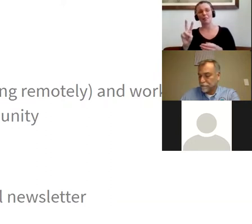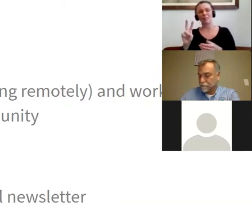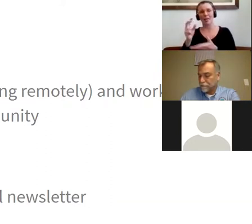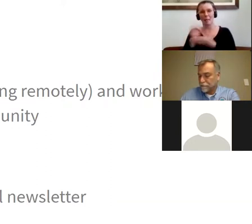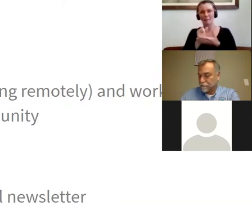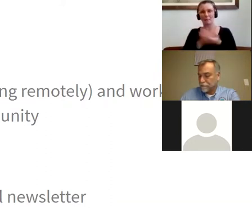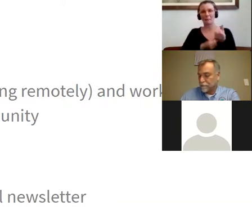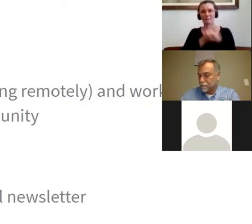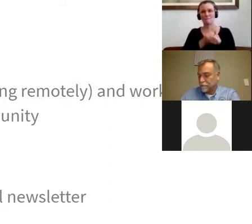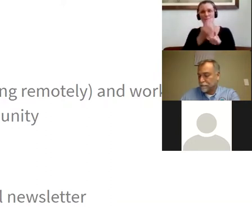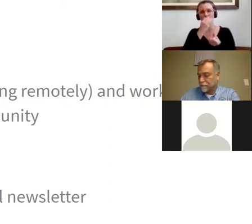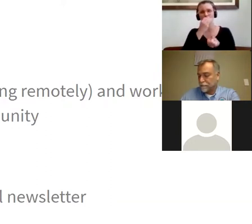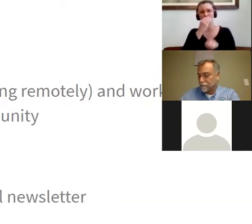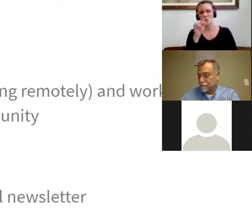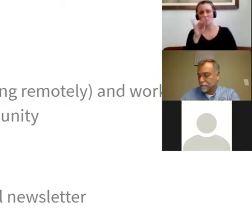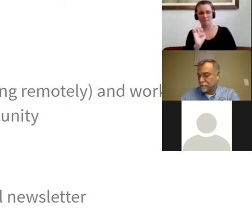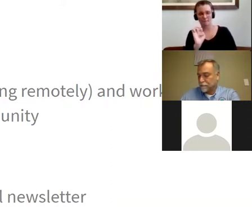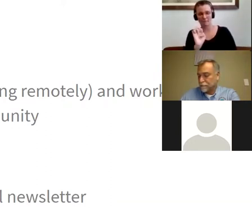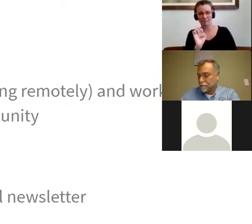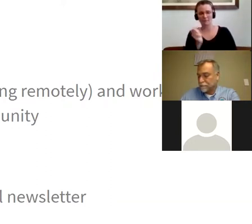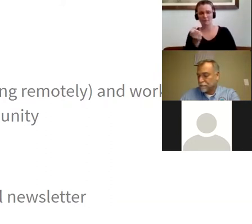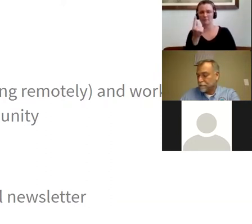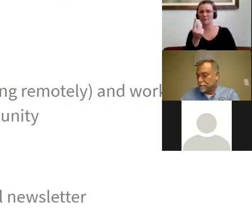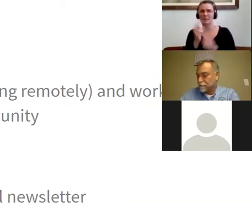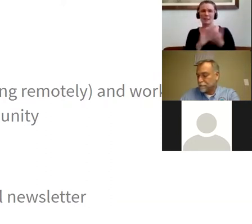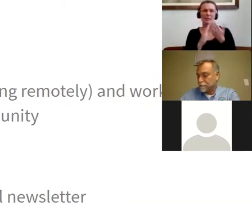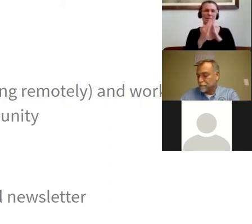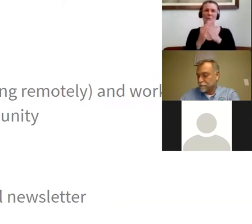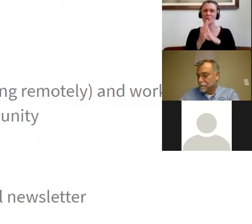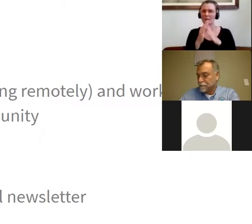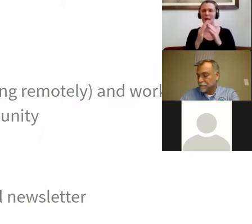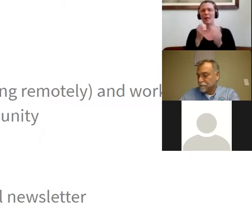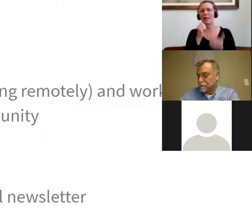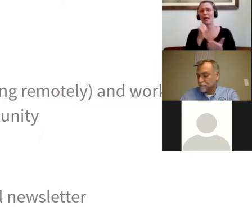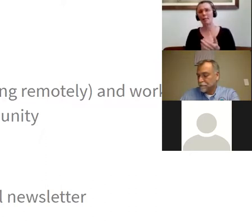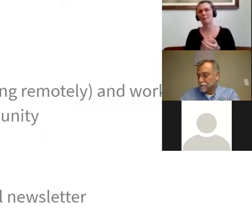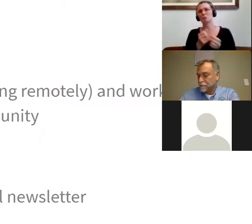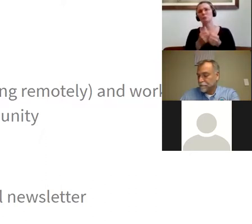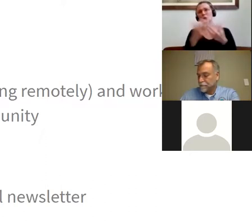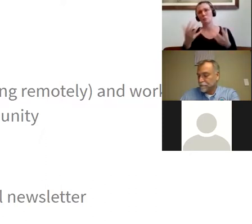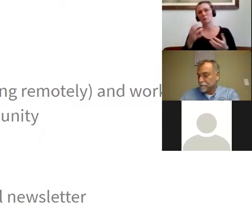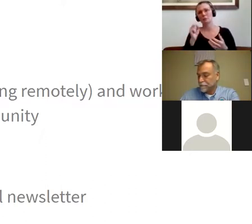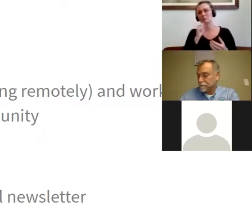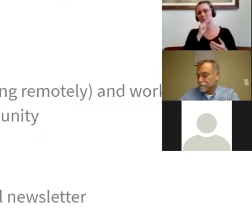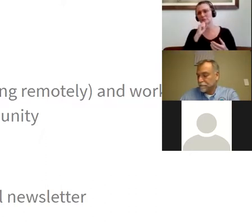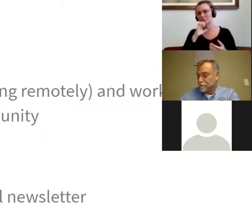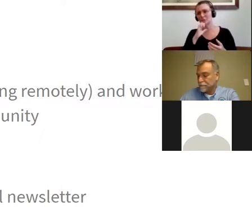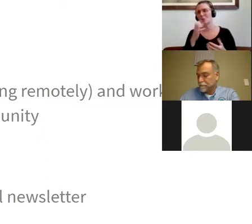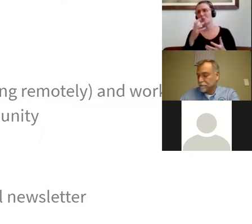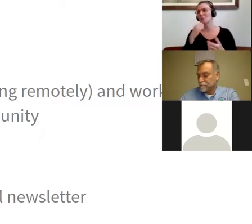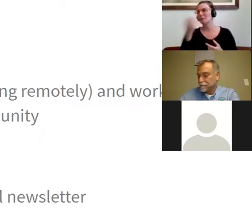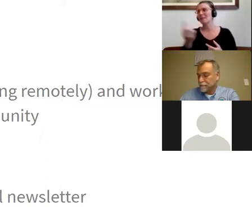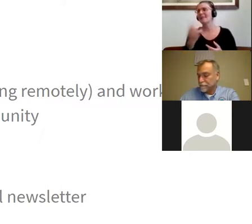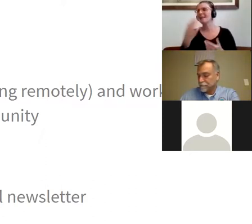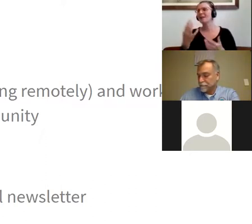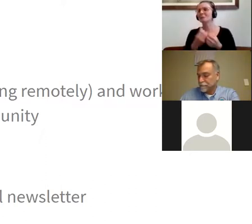so many people. The community has been amazing to the seniors. And we just want to tell them and reach out and say, thank you so much. We're going